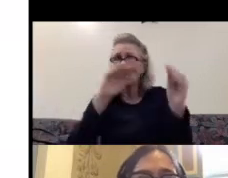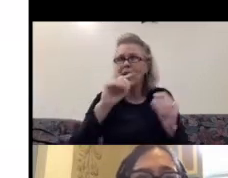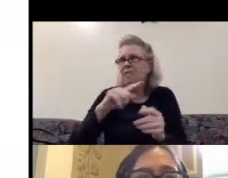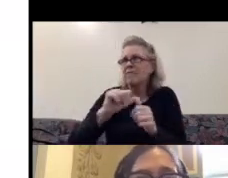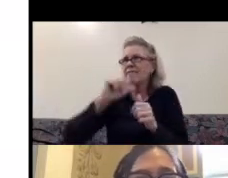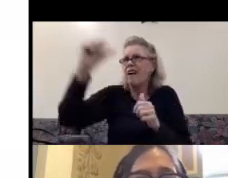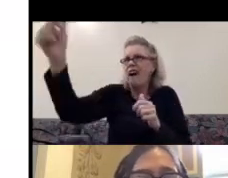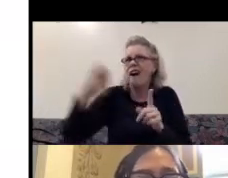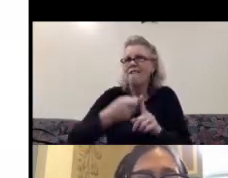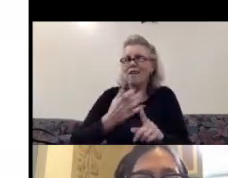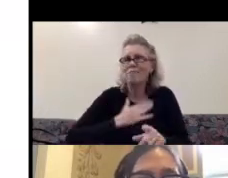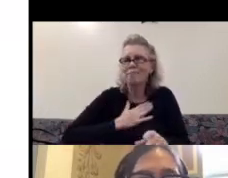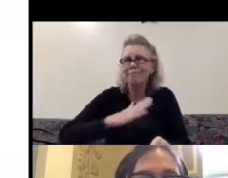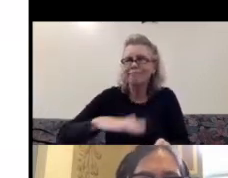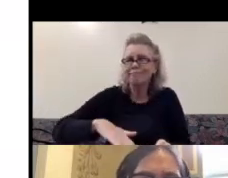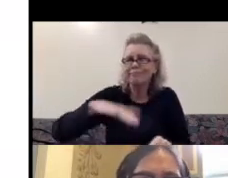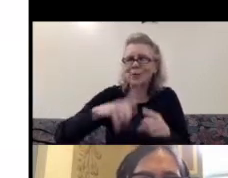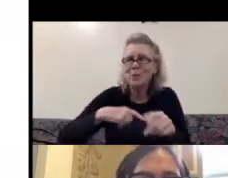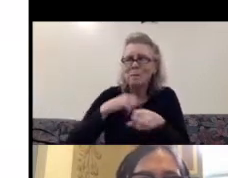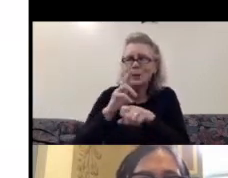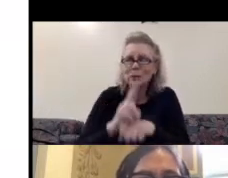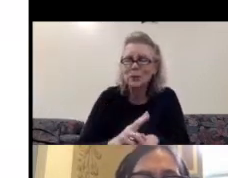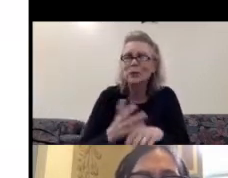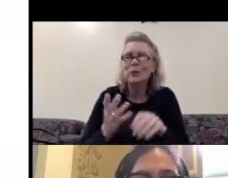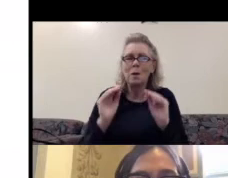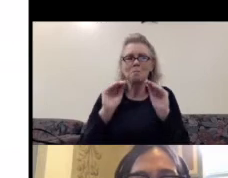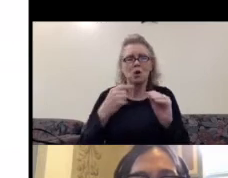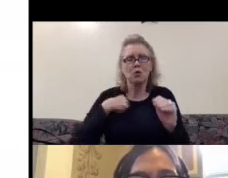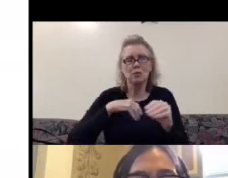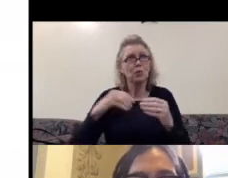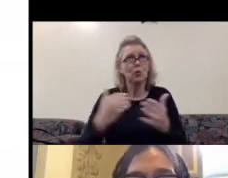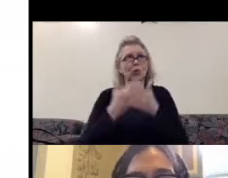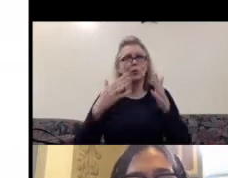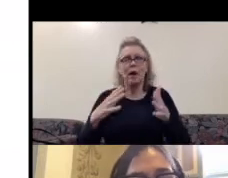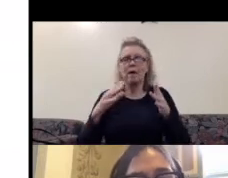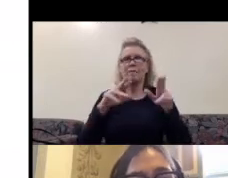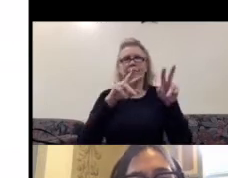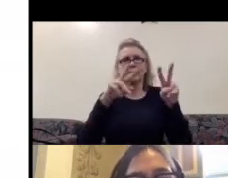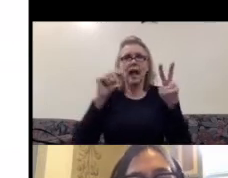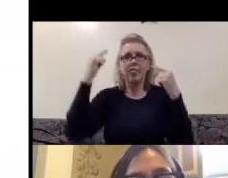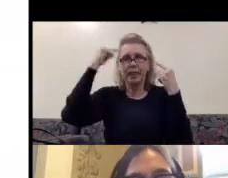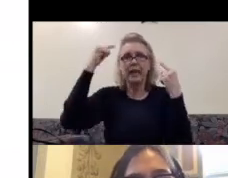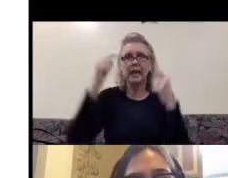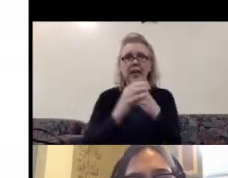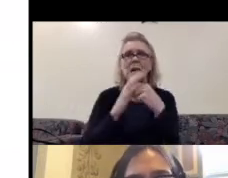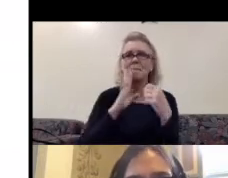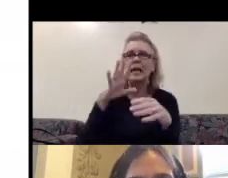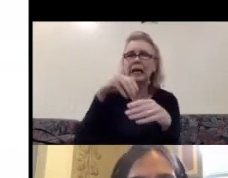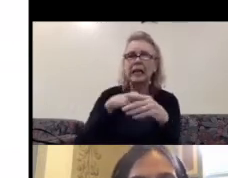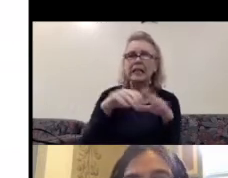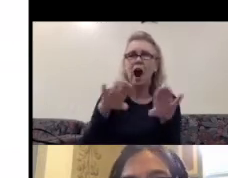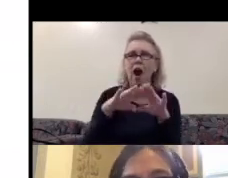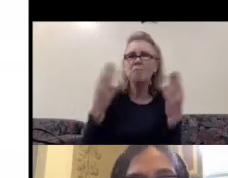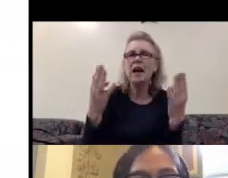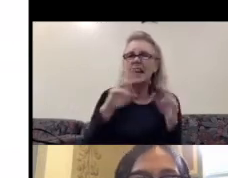um, it just completely put us in a new way of thinking and perceiving being in an open nature.